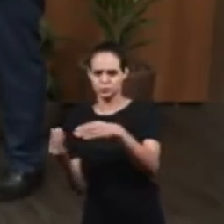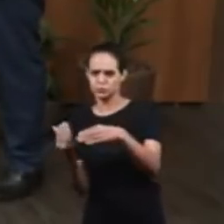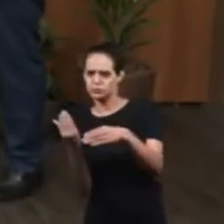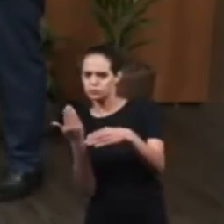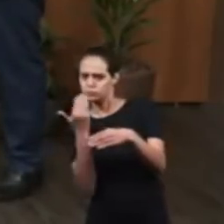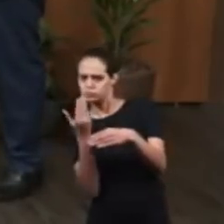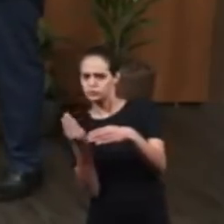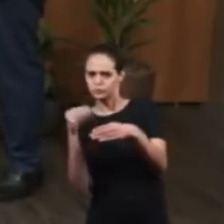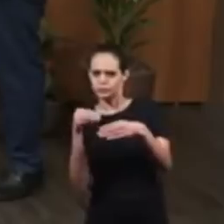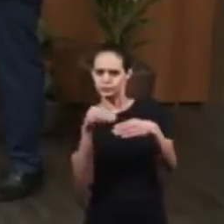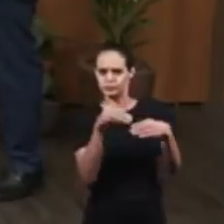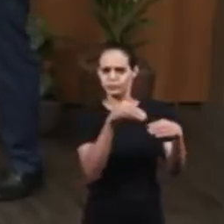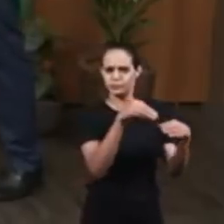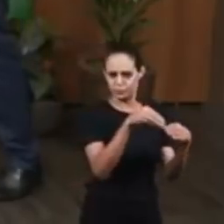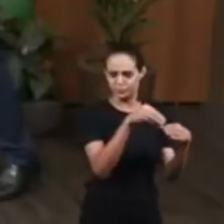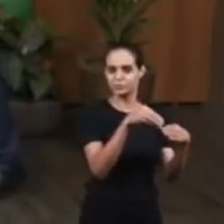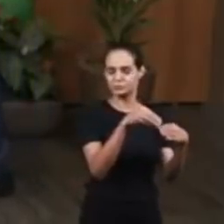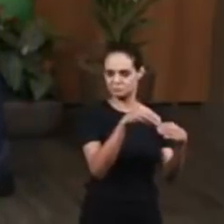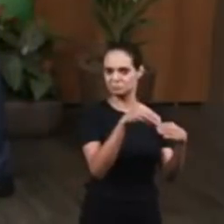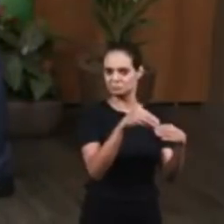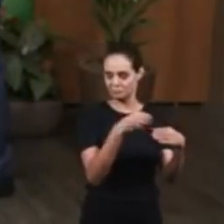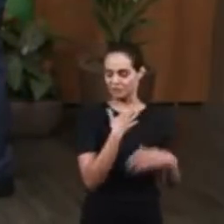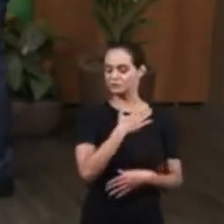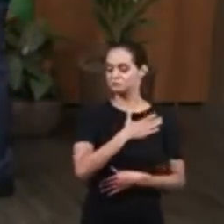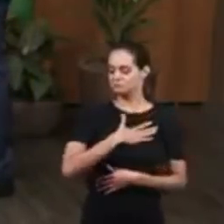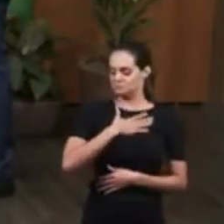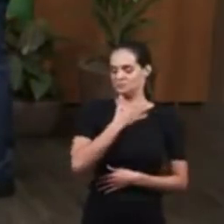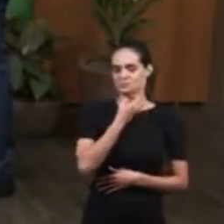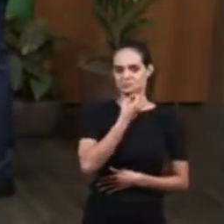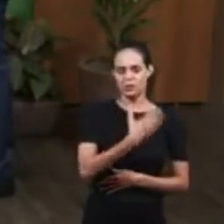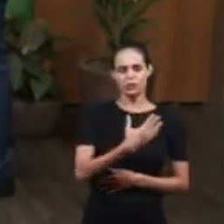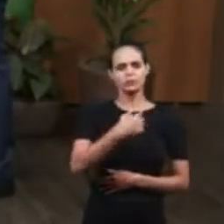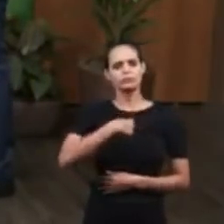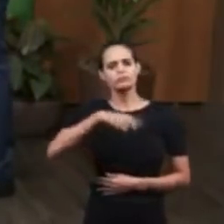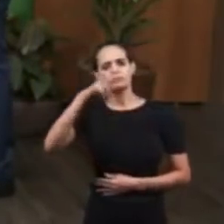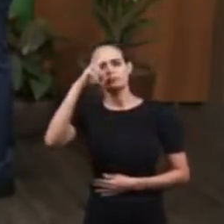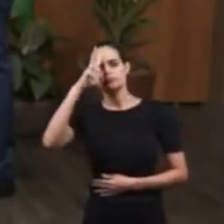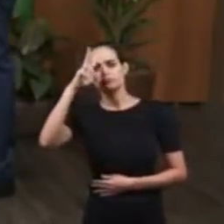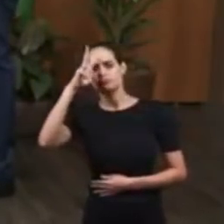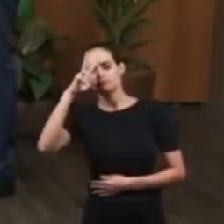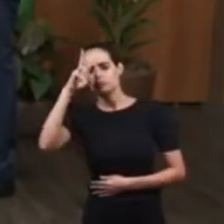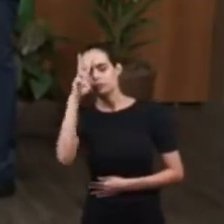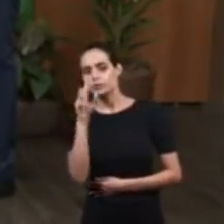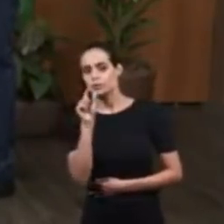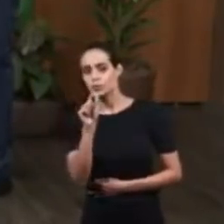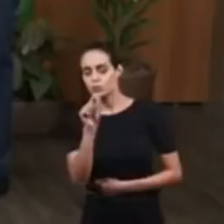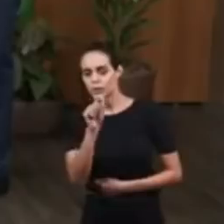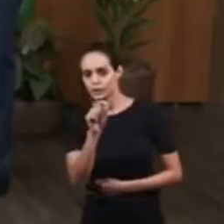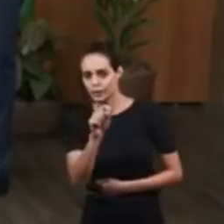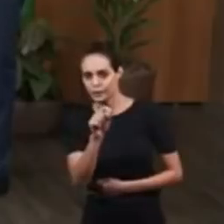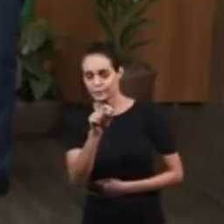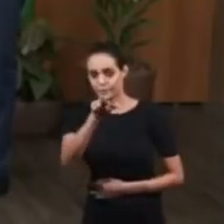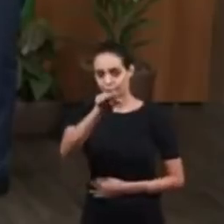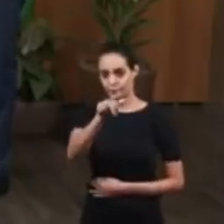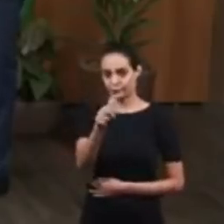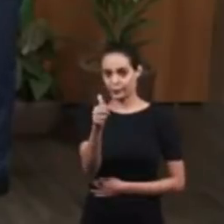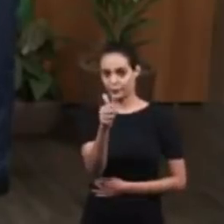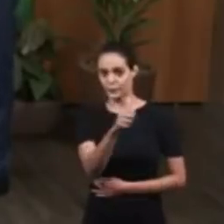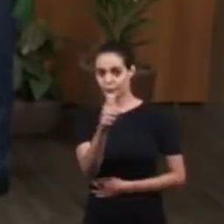satisfied. And that actually reminds me of what actually happens to many in our days.